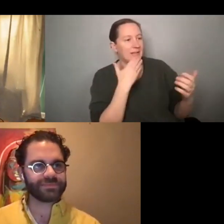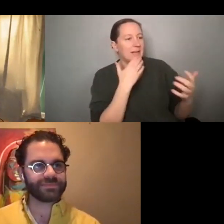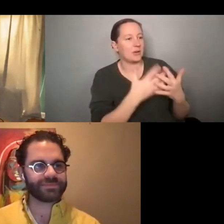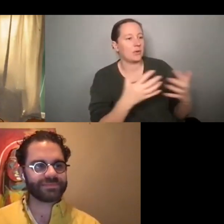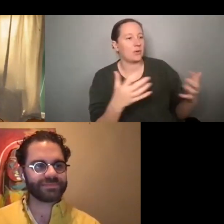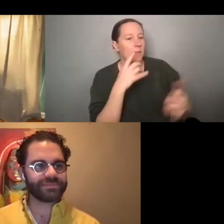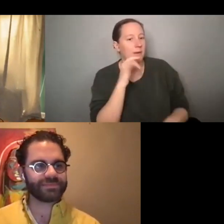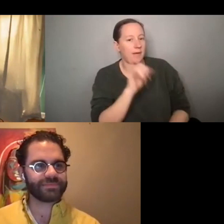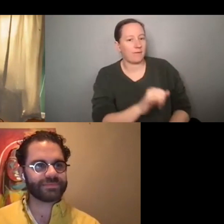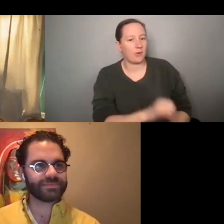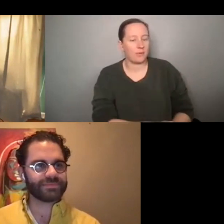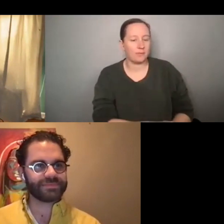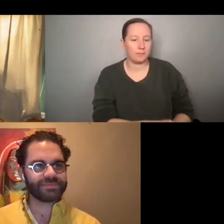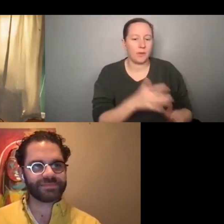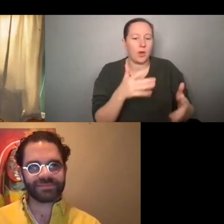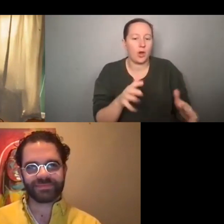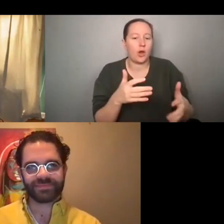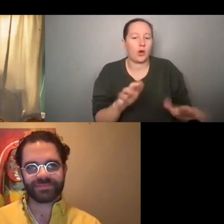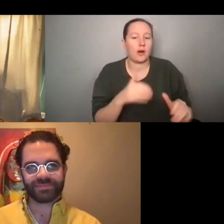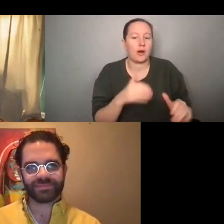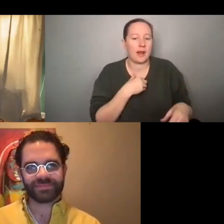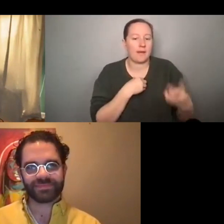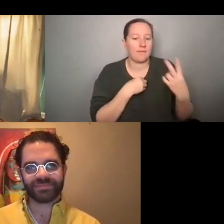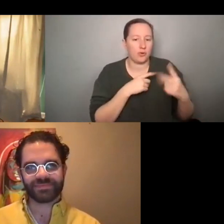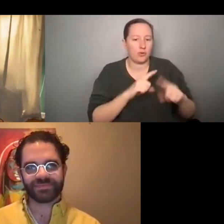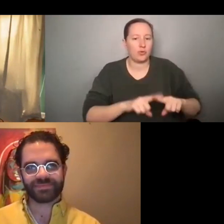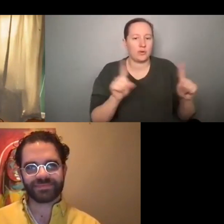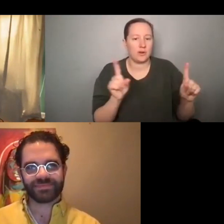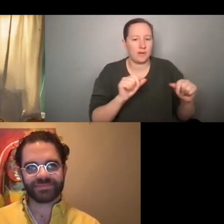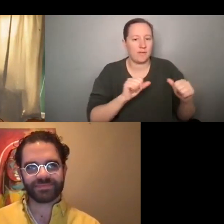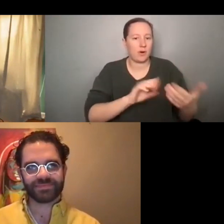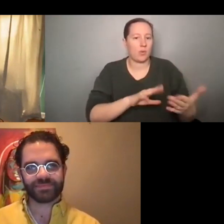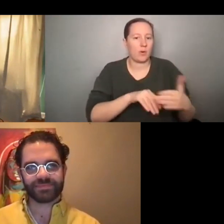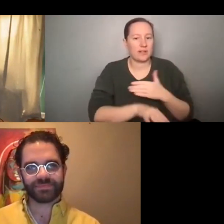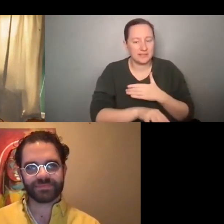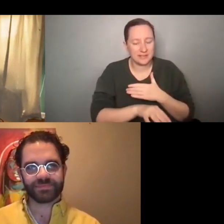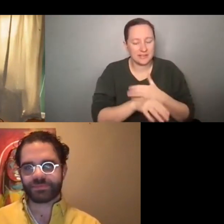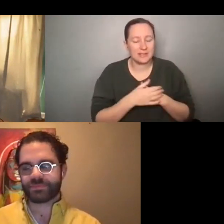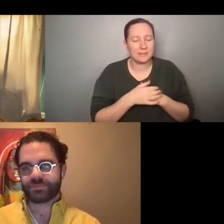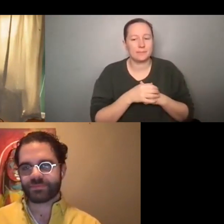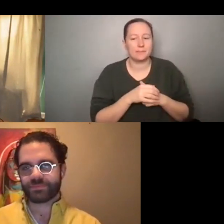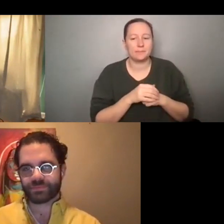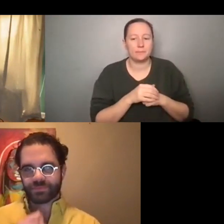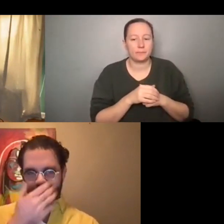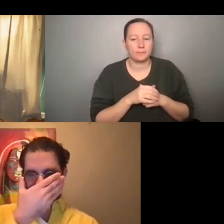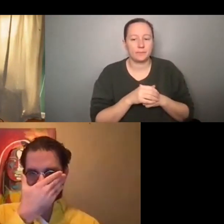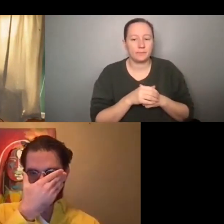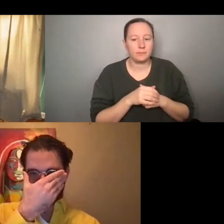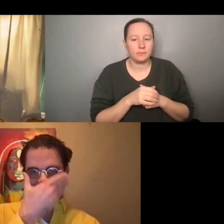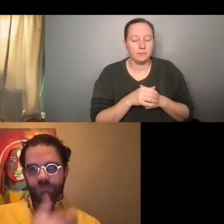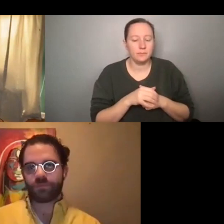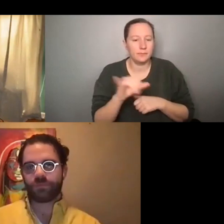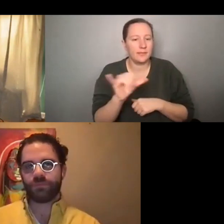that. And I love how already we have two totally different ways of kind of breaking in. Um, but also like similar themes. think that's